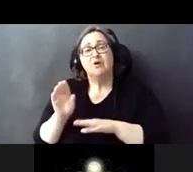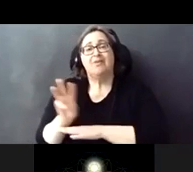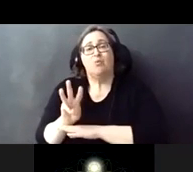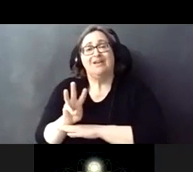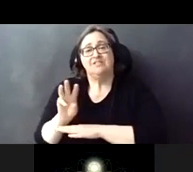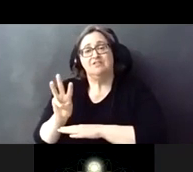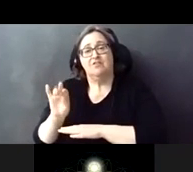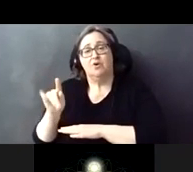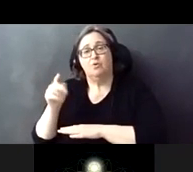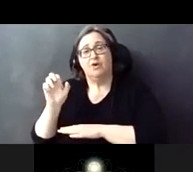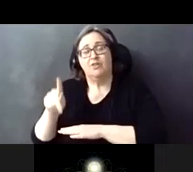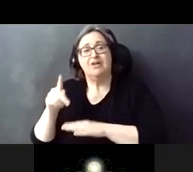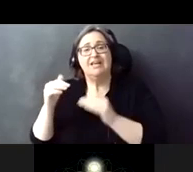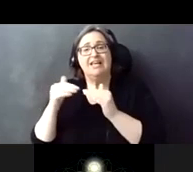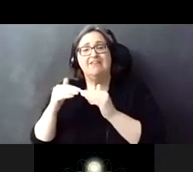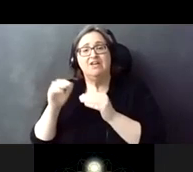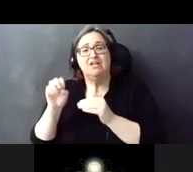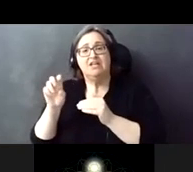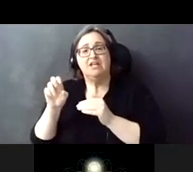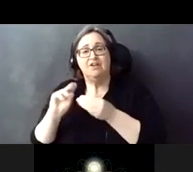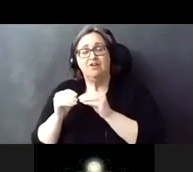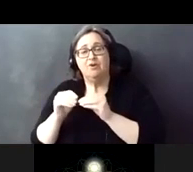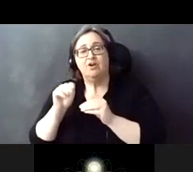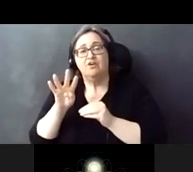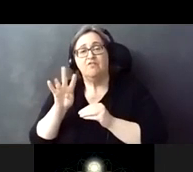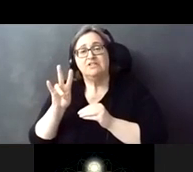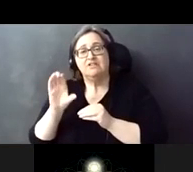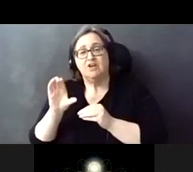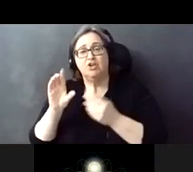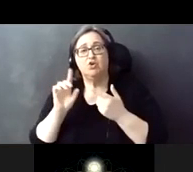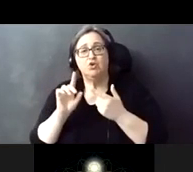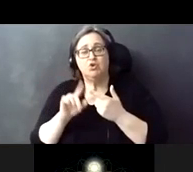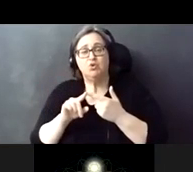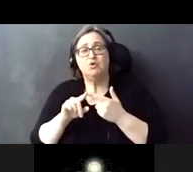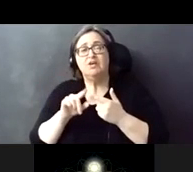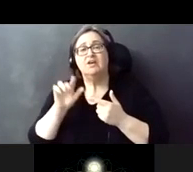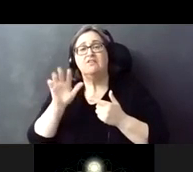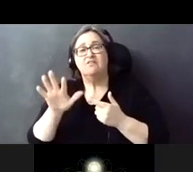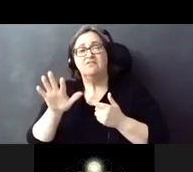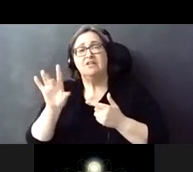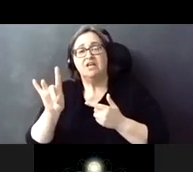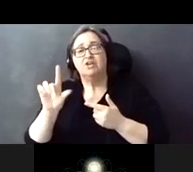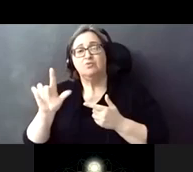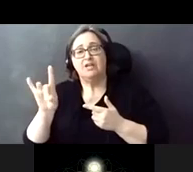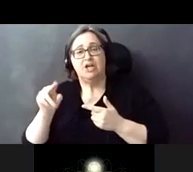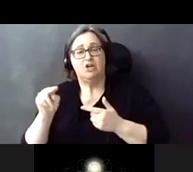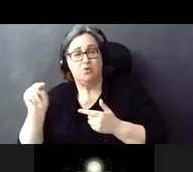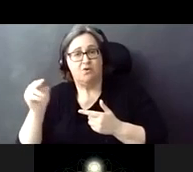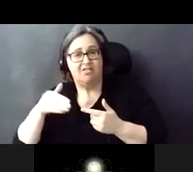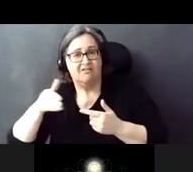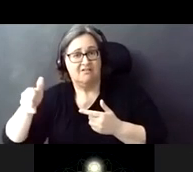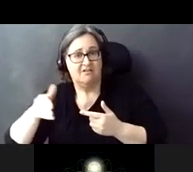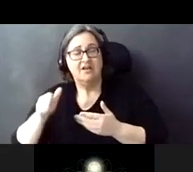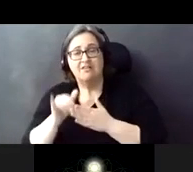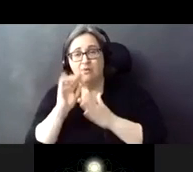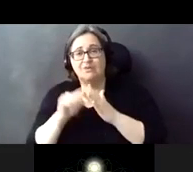winthrop even numbers from 4700 to 5828 north these parking impacts will start